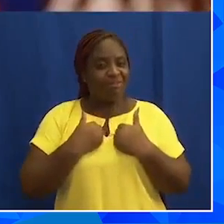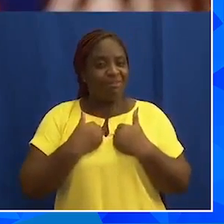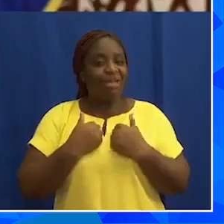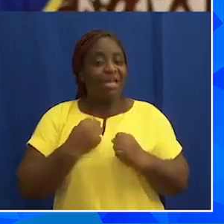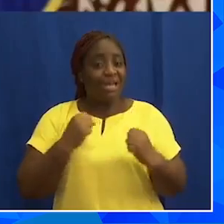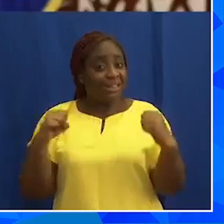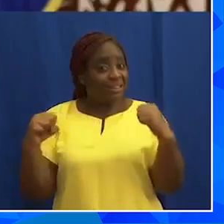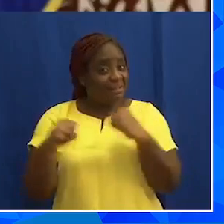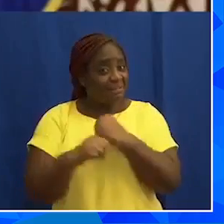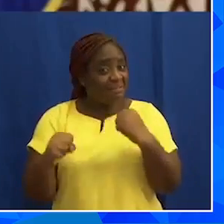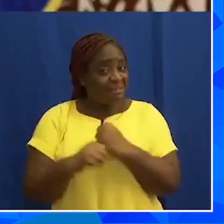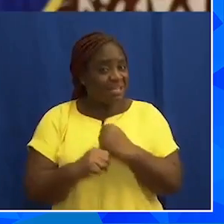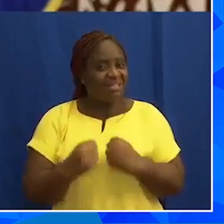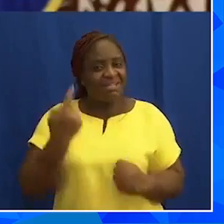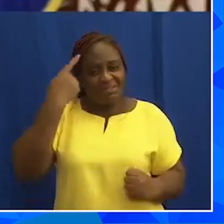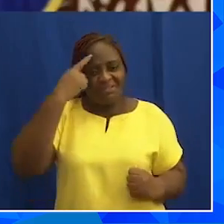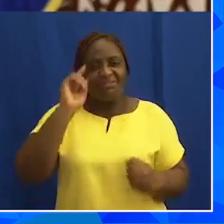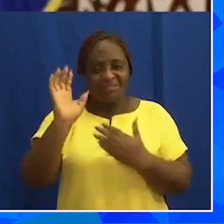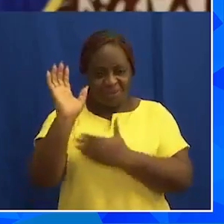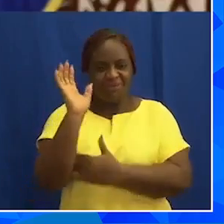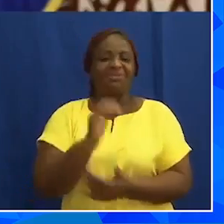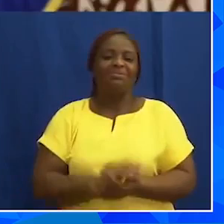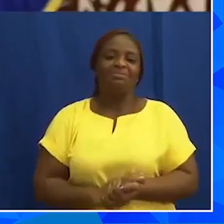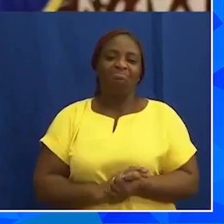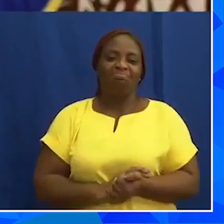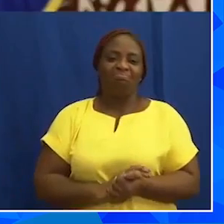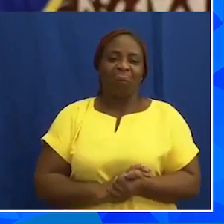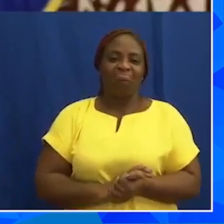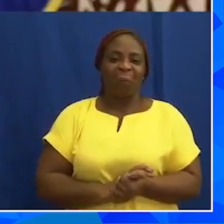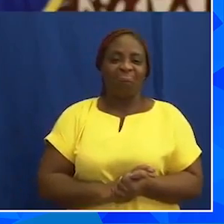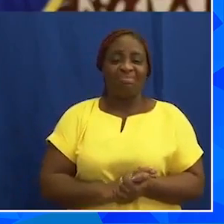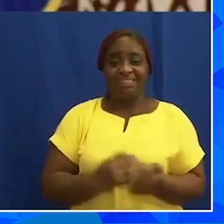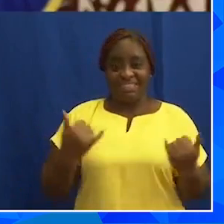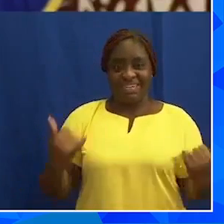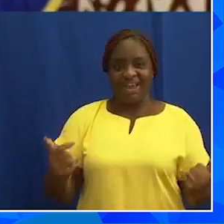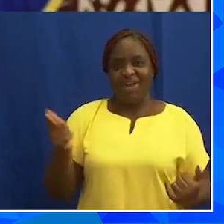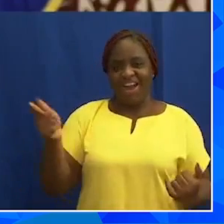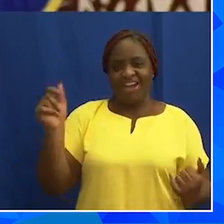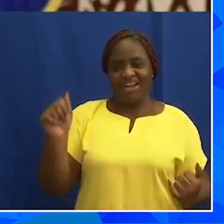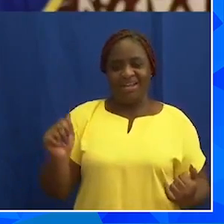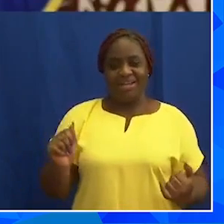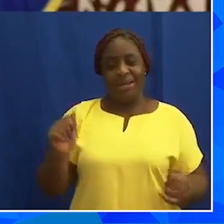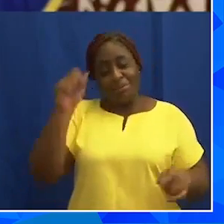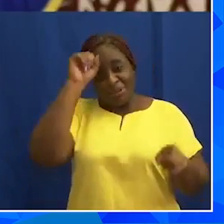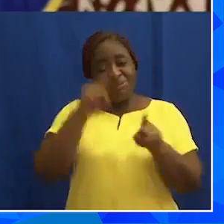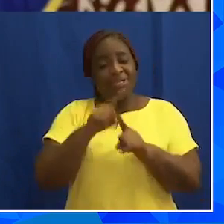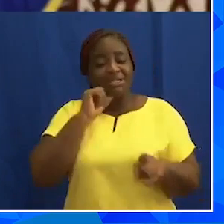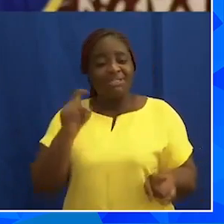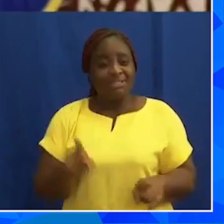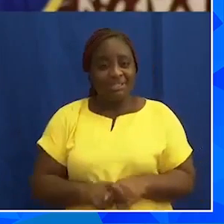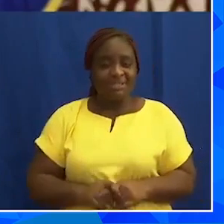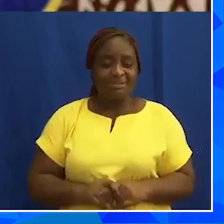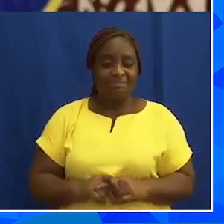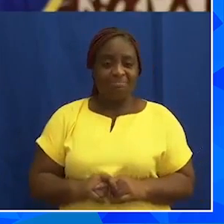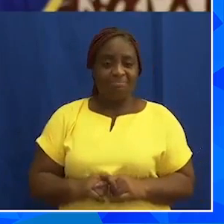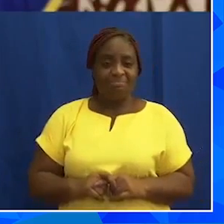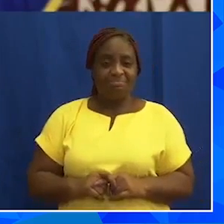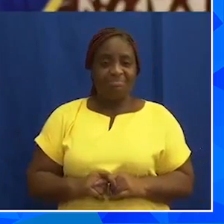I'm a little I have the family. I have a